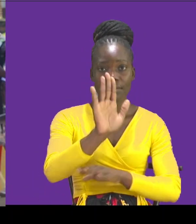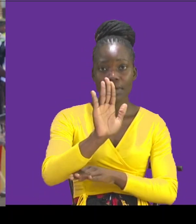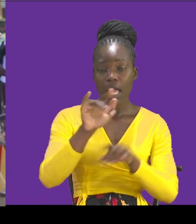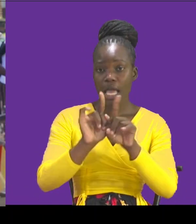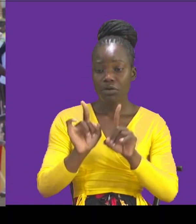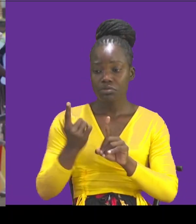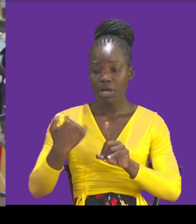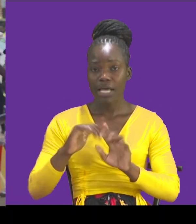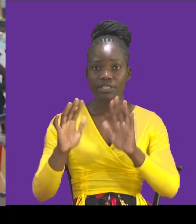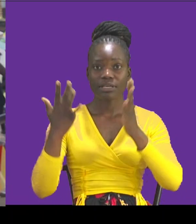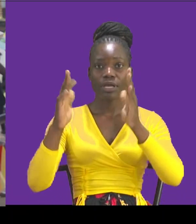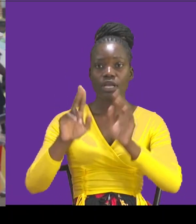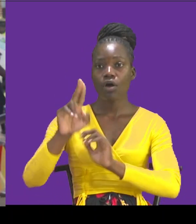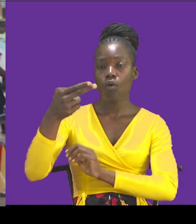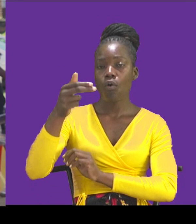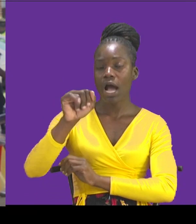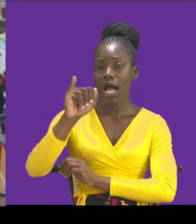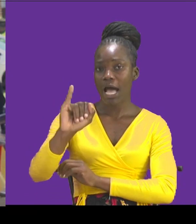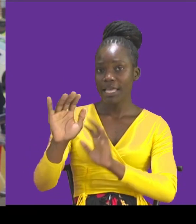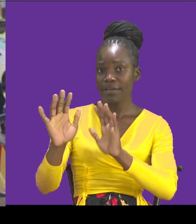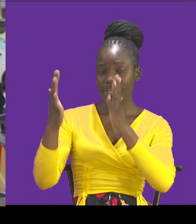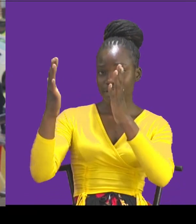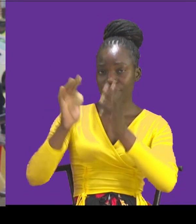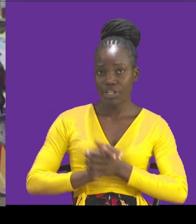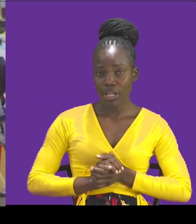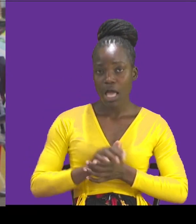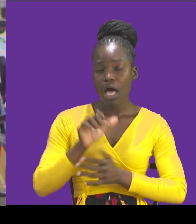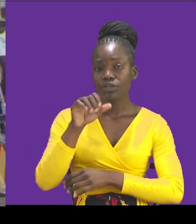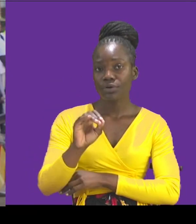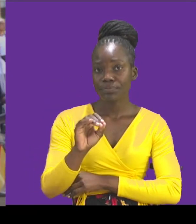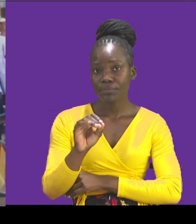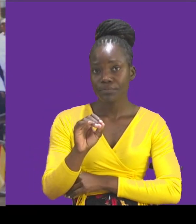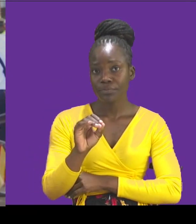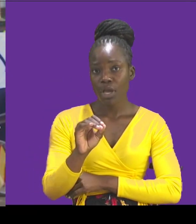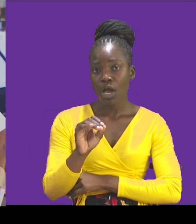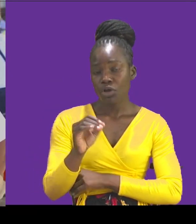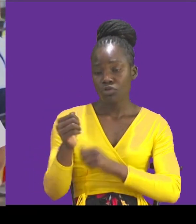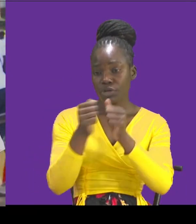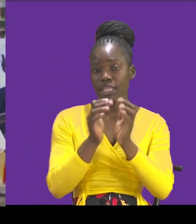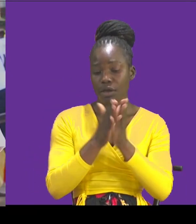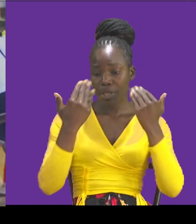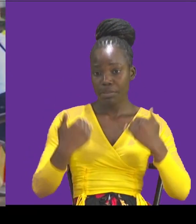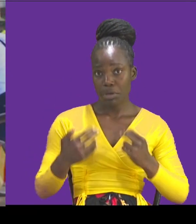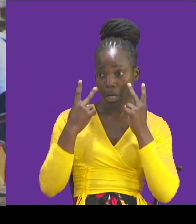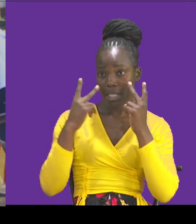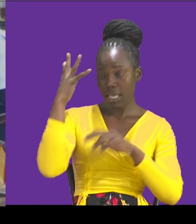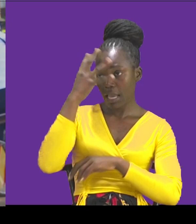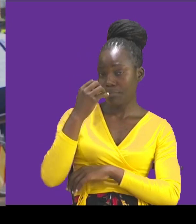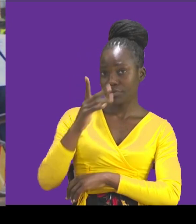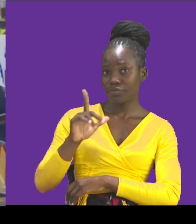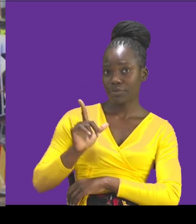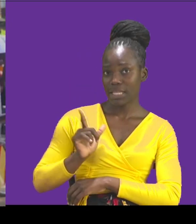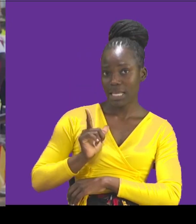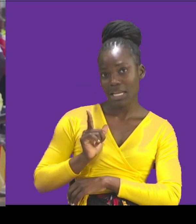we were celebrating the Ohio Festival Coastal Circuit. And so, with me here you can see this beautiful lady who can't hide